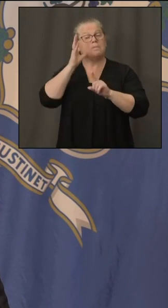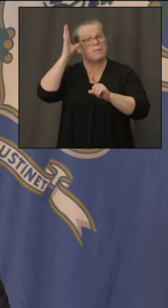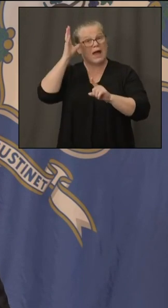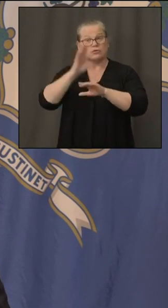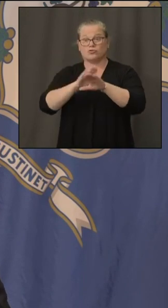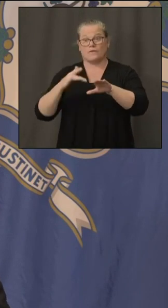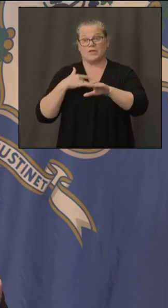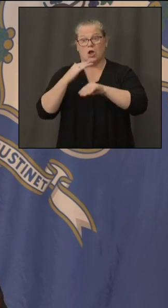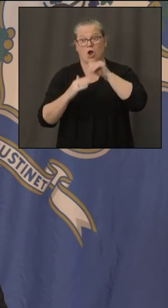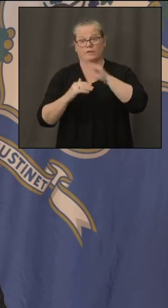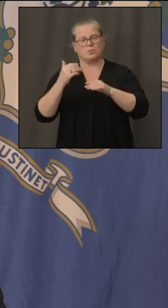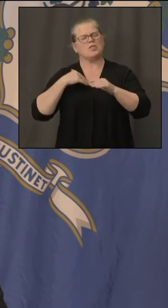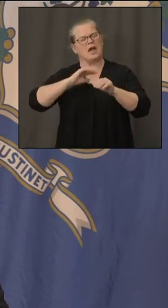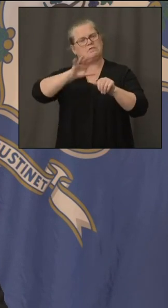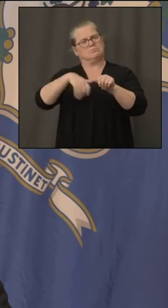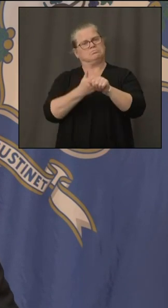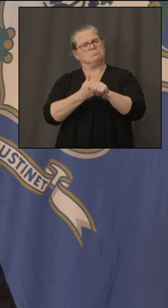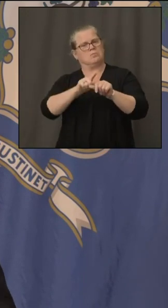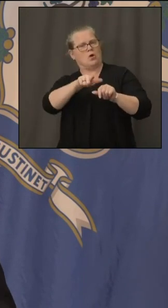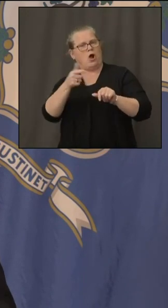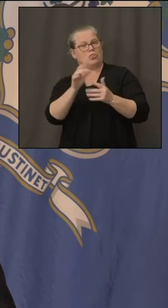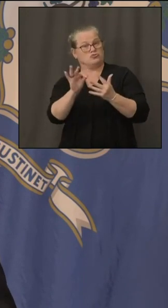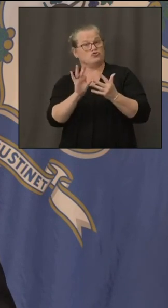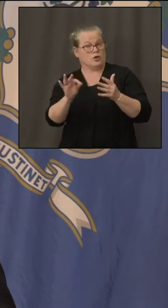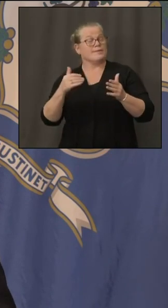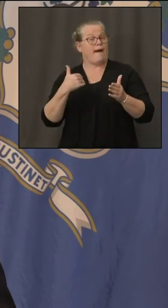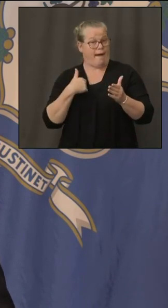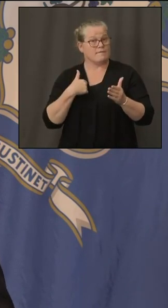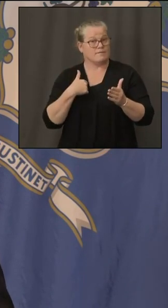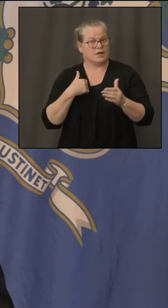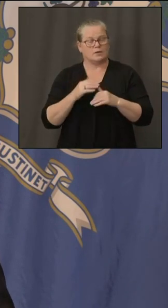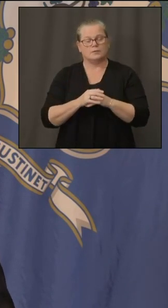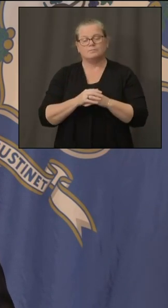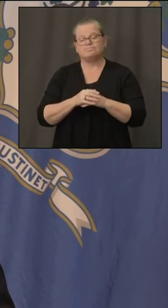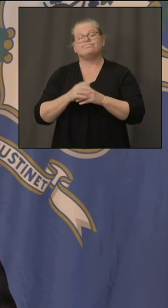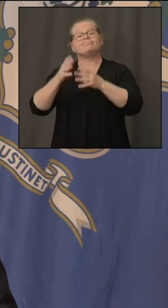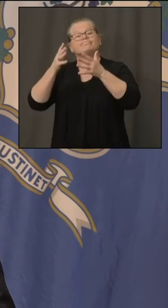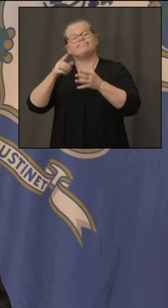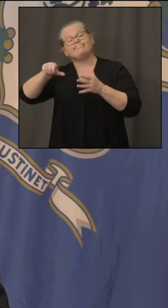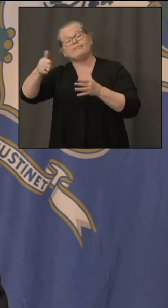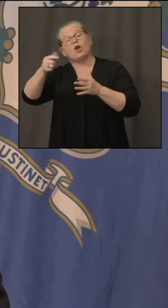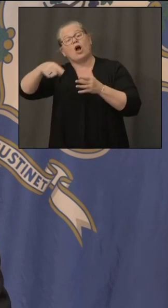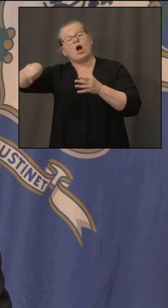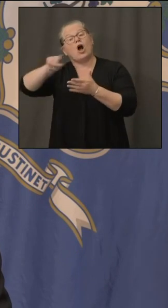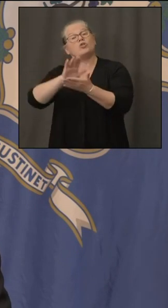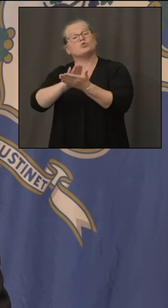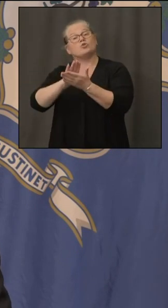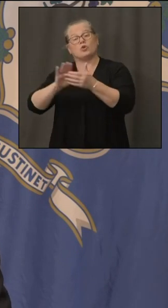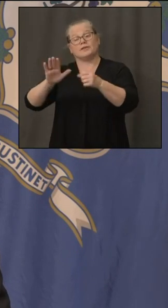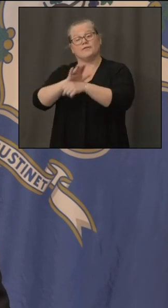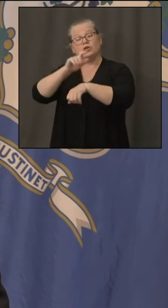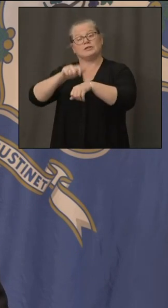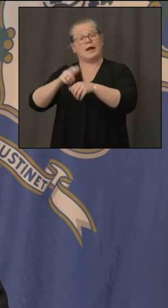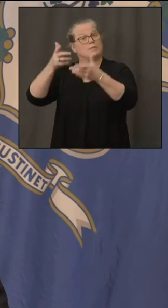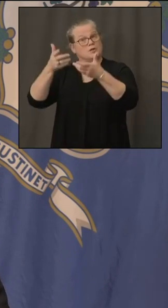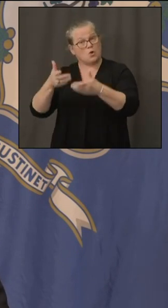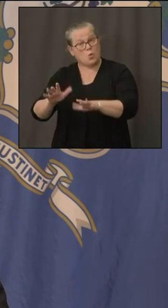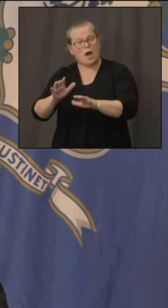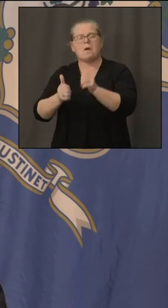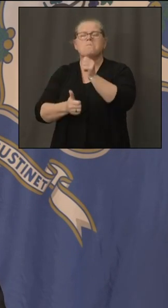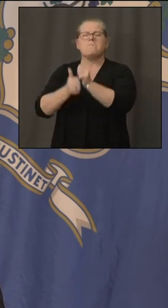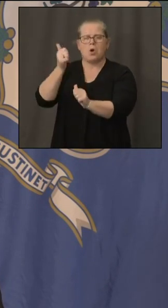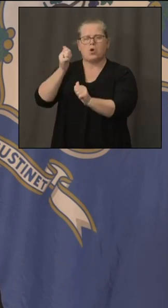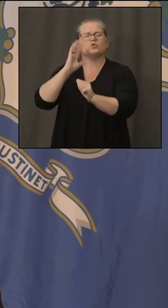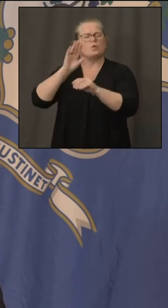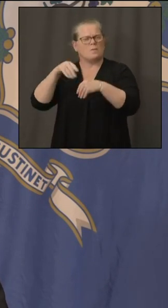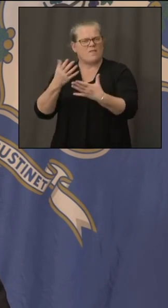i was happy with the the the rest of the schools that didn't want to go full-time most of were providing full-time at least for the